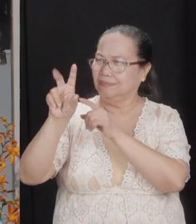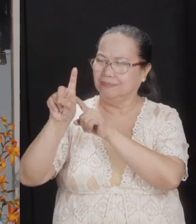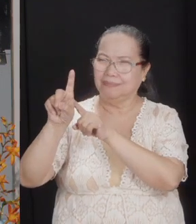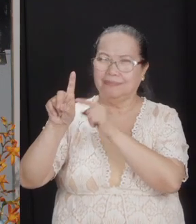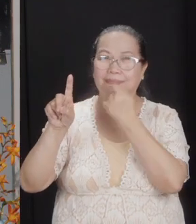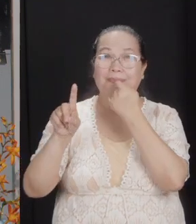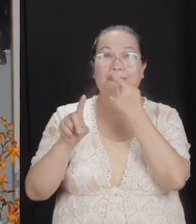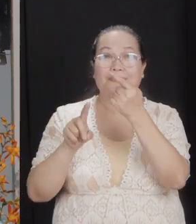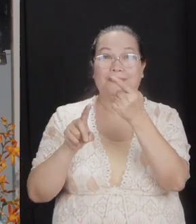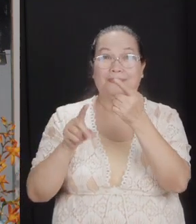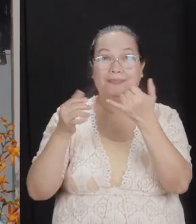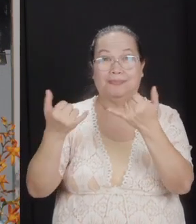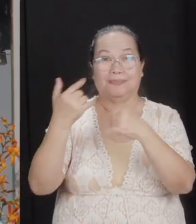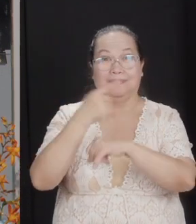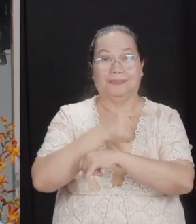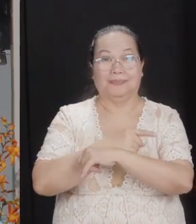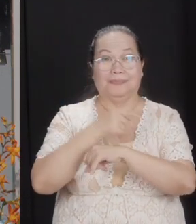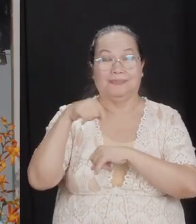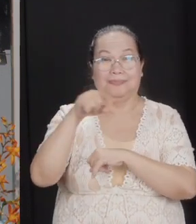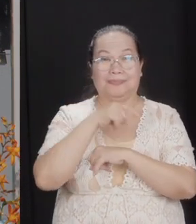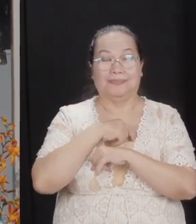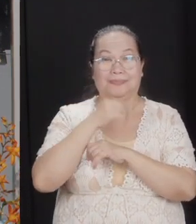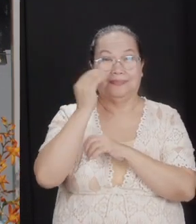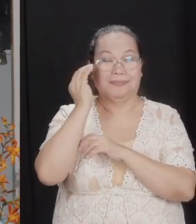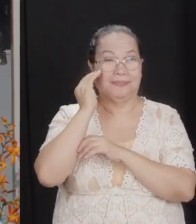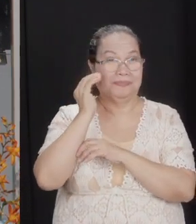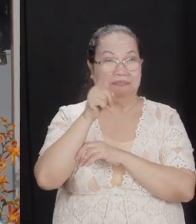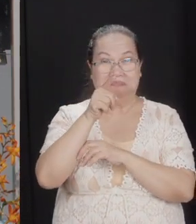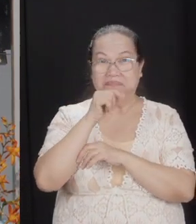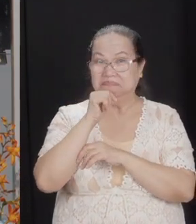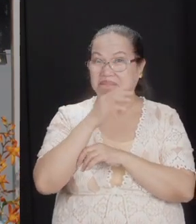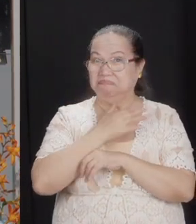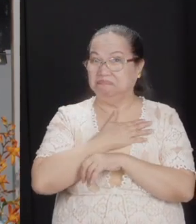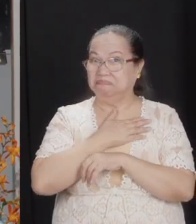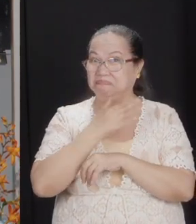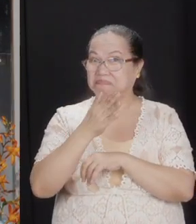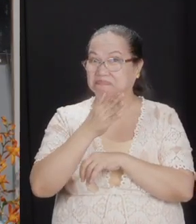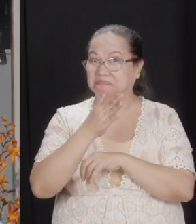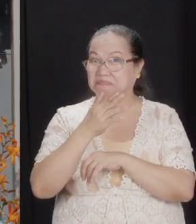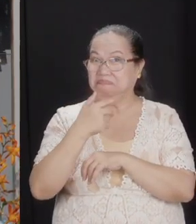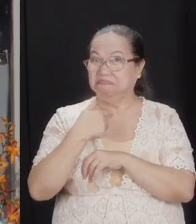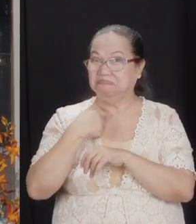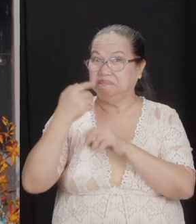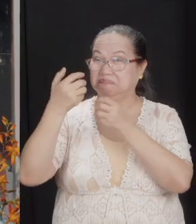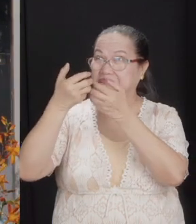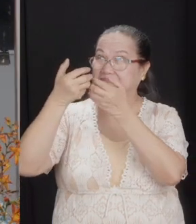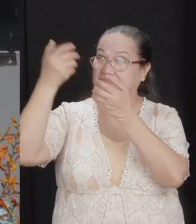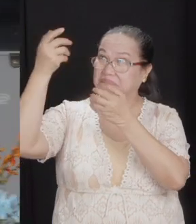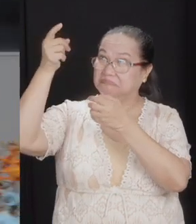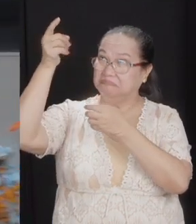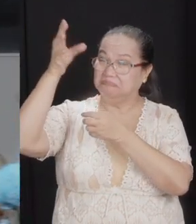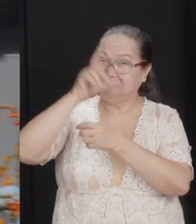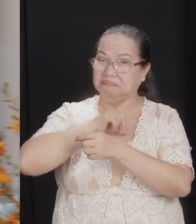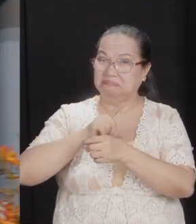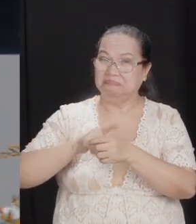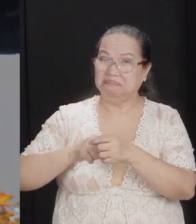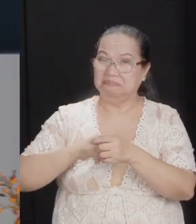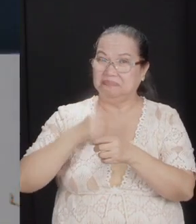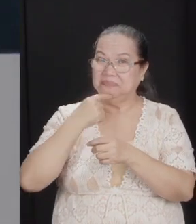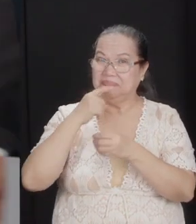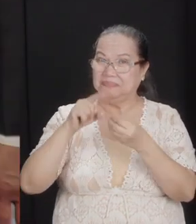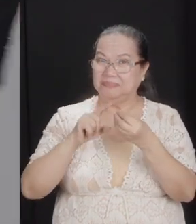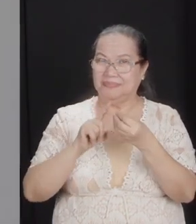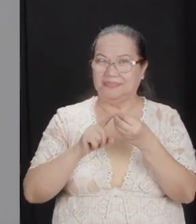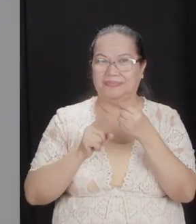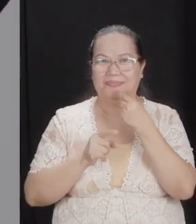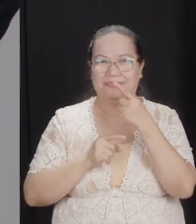31, today we know you have not committed this breach of faith against the Lord. What is it saying? Exactly around the bottom of is